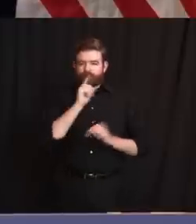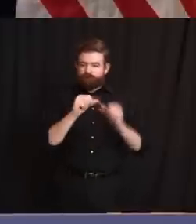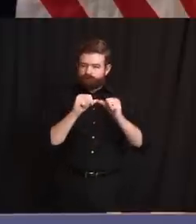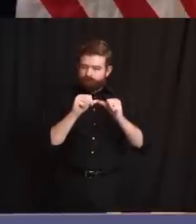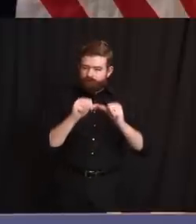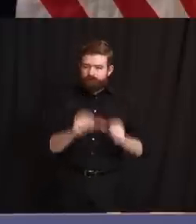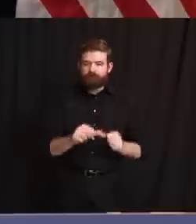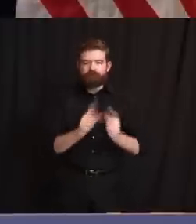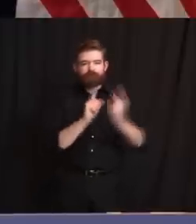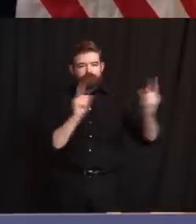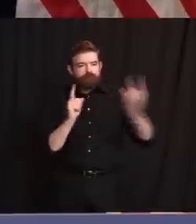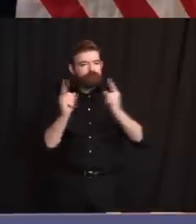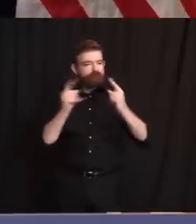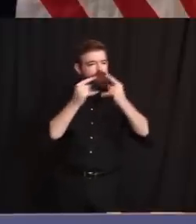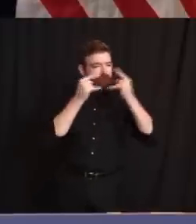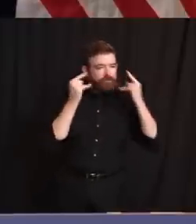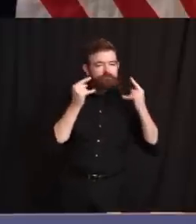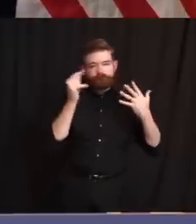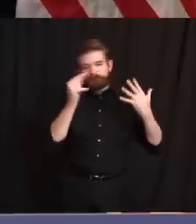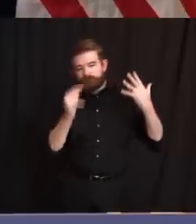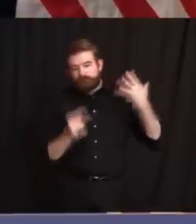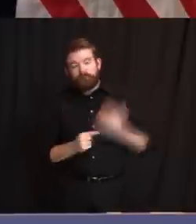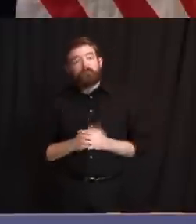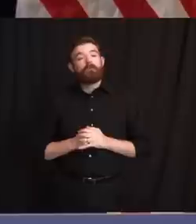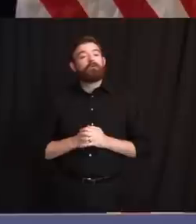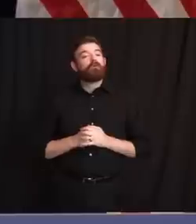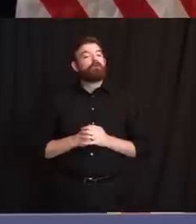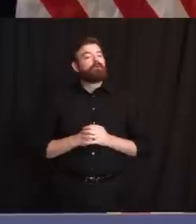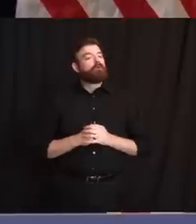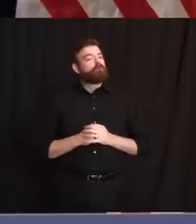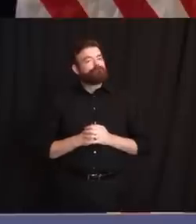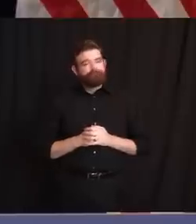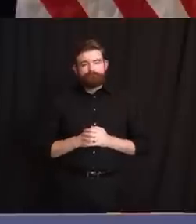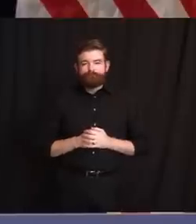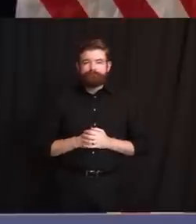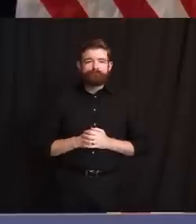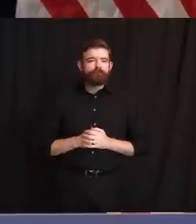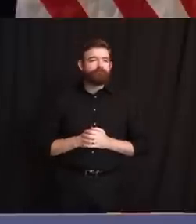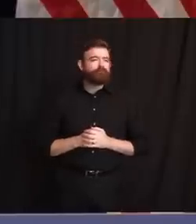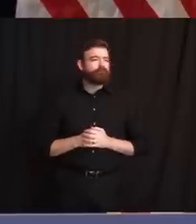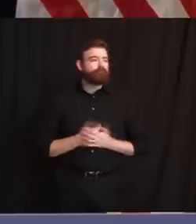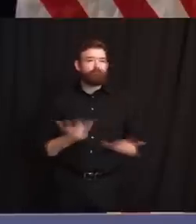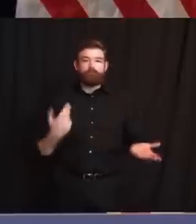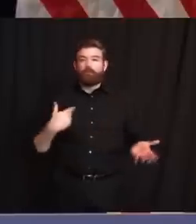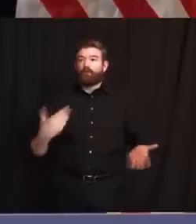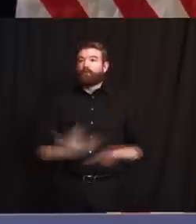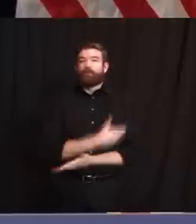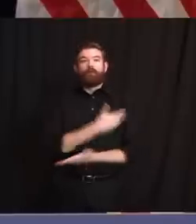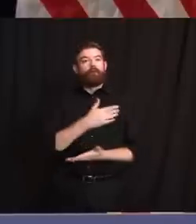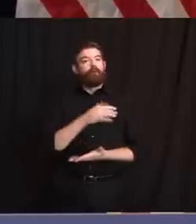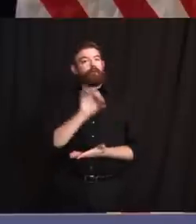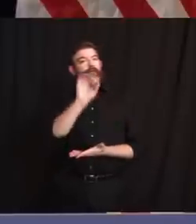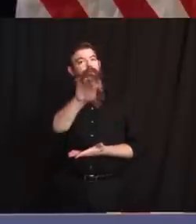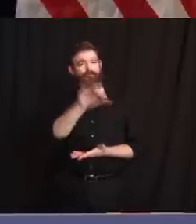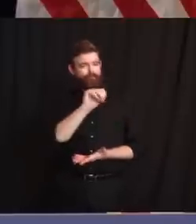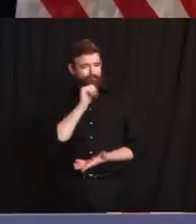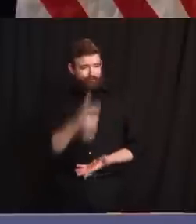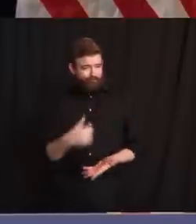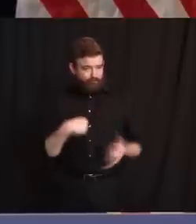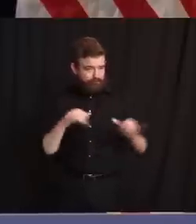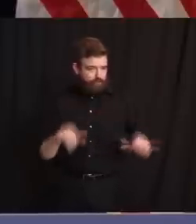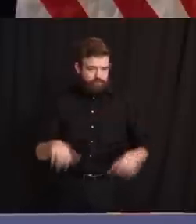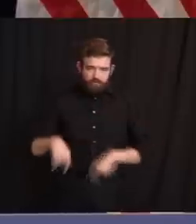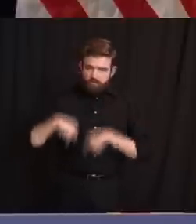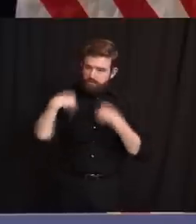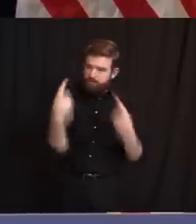as I said, I think it's the very basic stuff. This is not, you know, we're not going to try to get high-minded with people here. This is literally